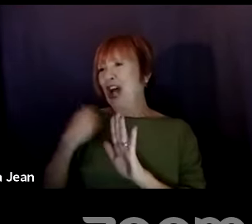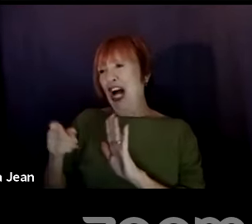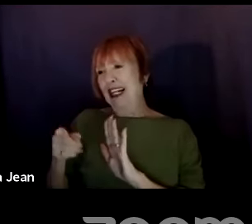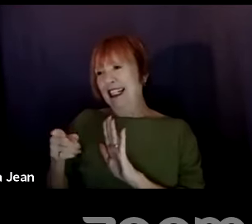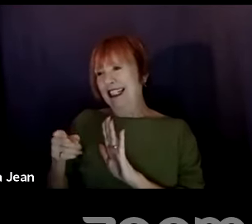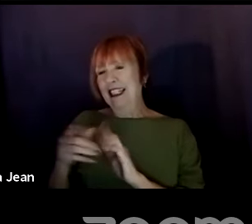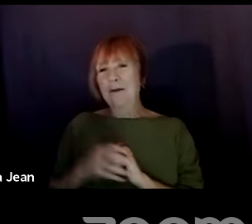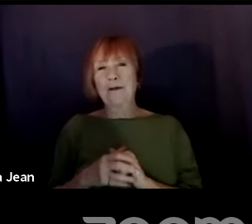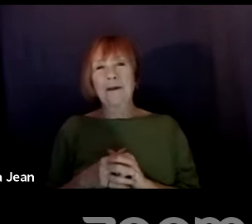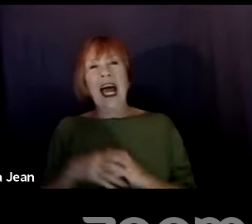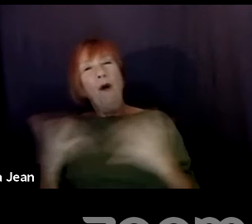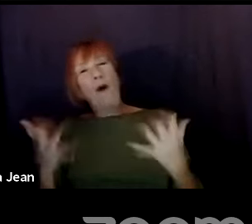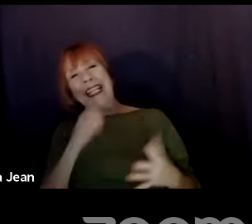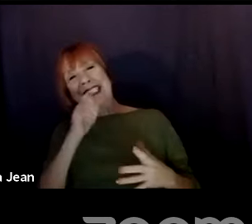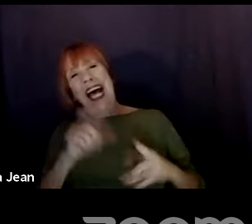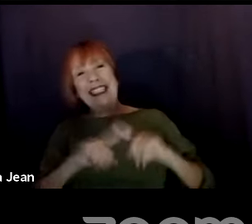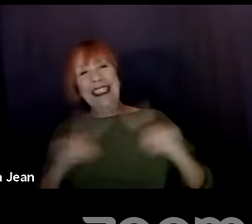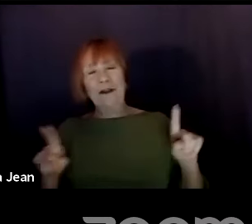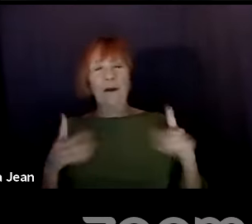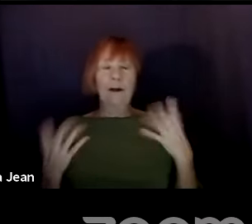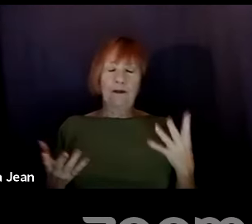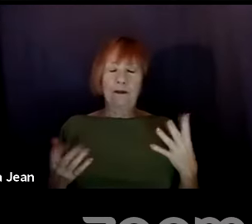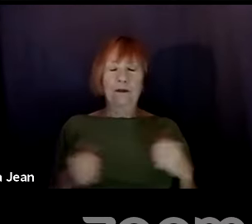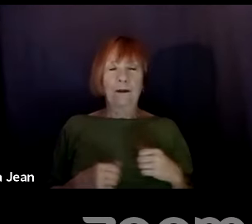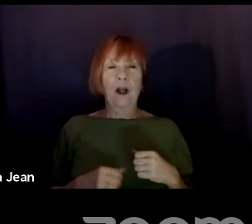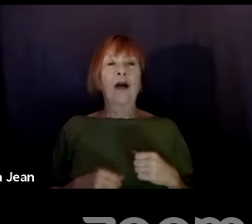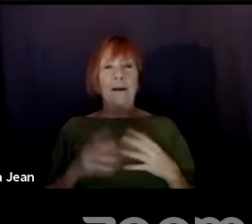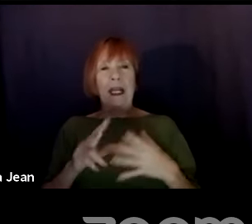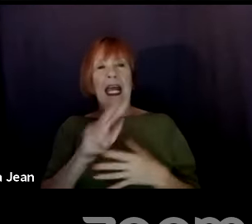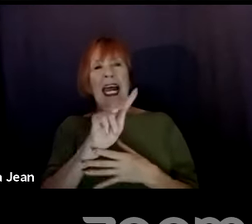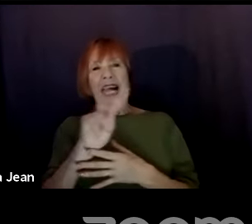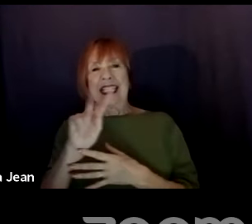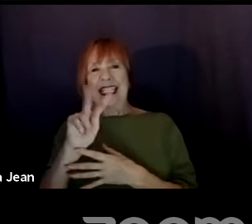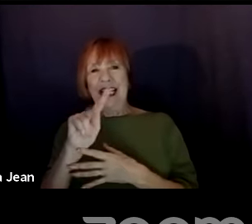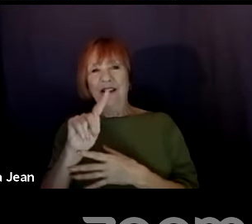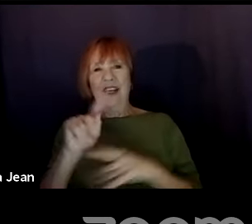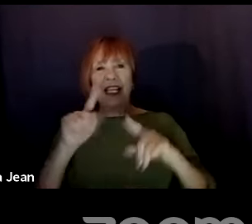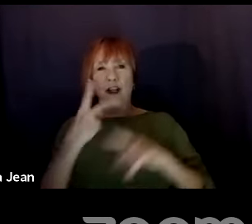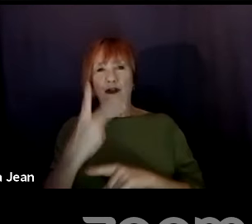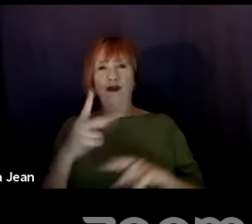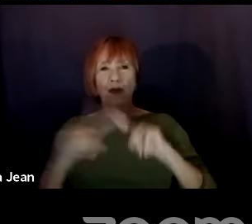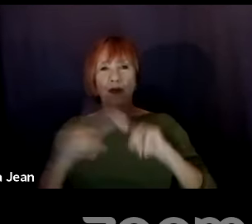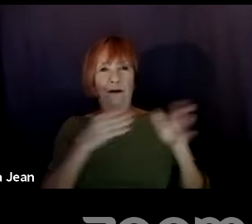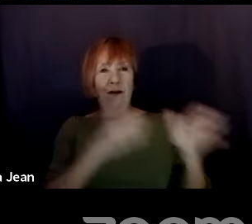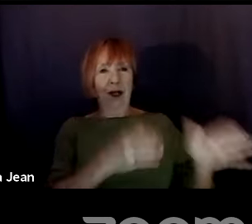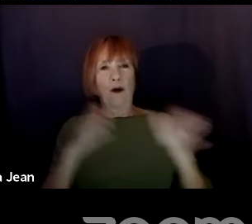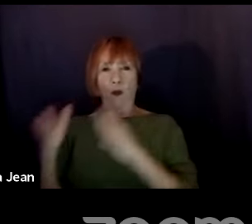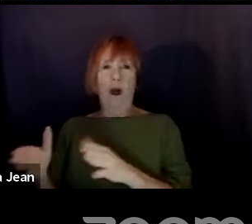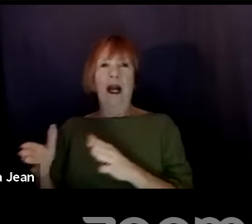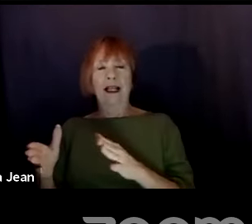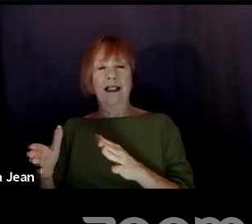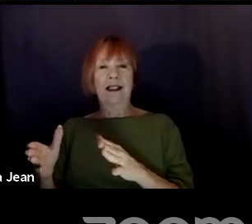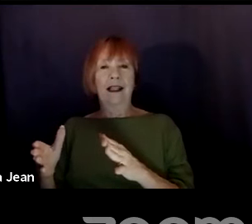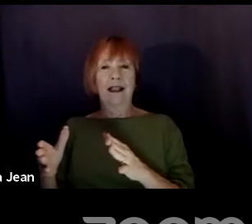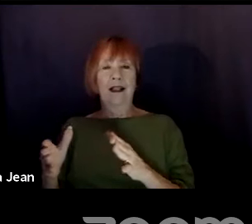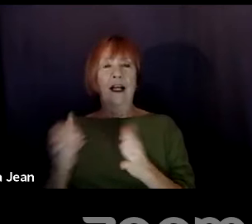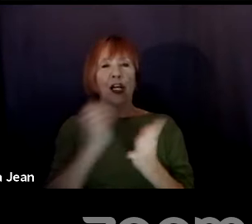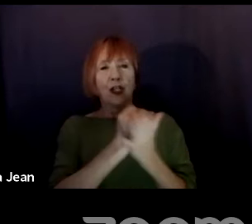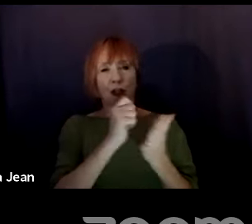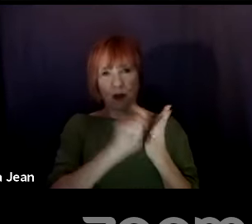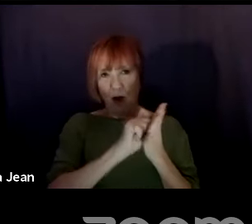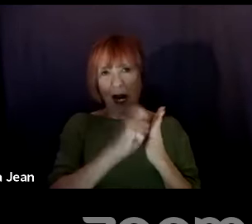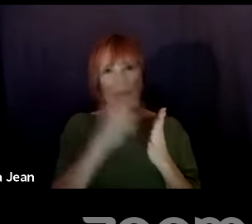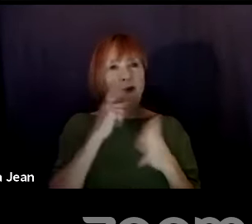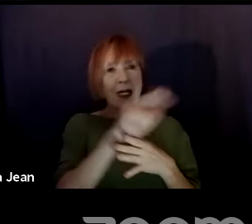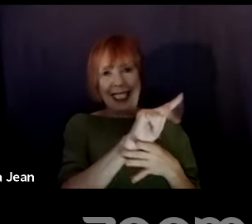different, really. I mean, there's two, for television, there's two, two different ways to, to write for